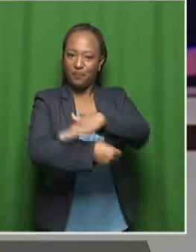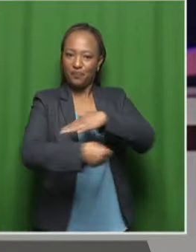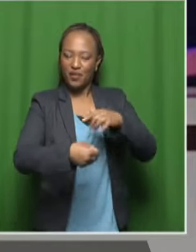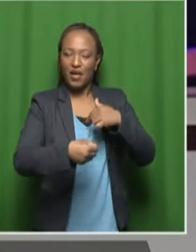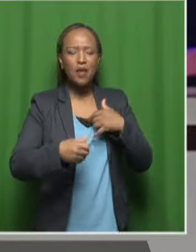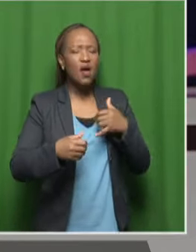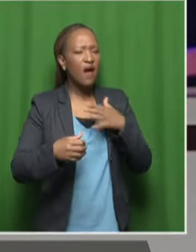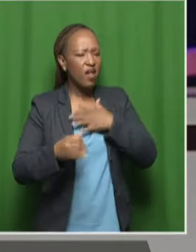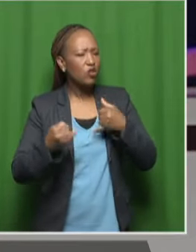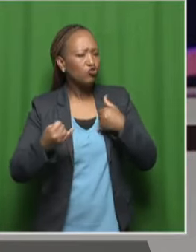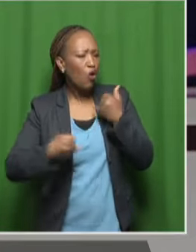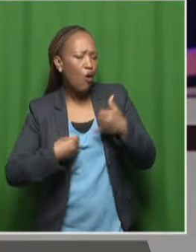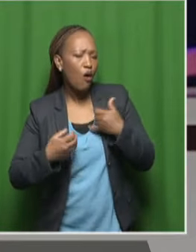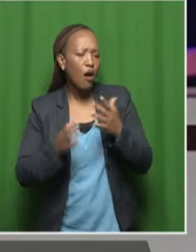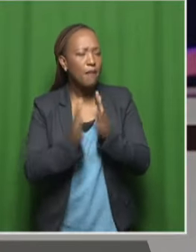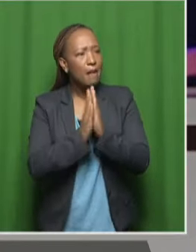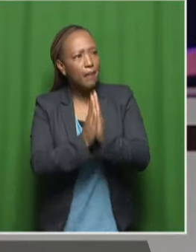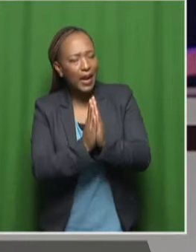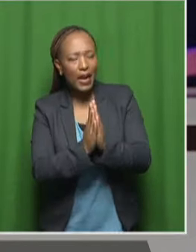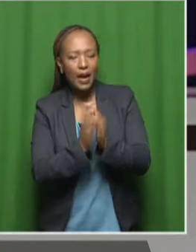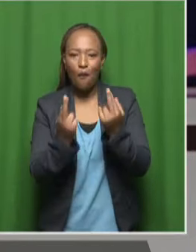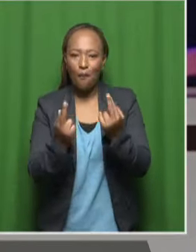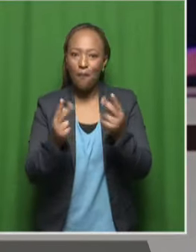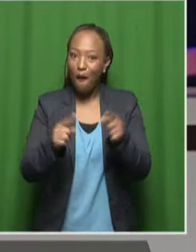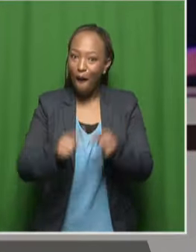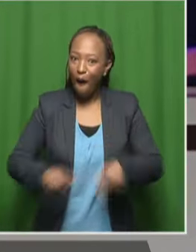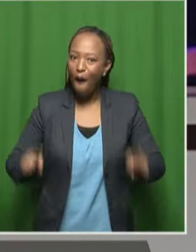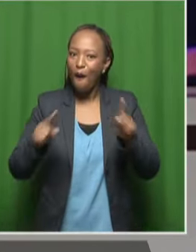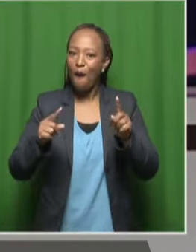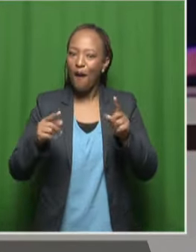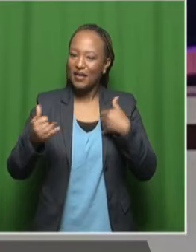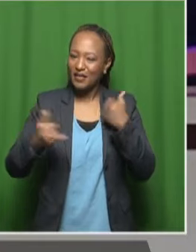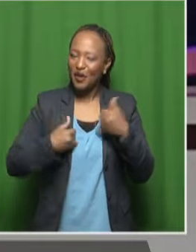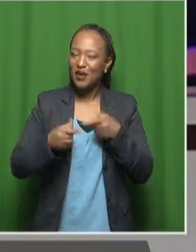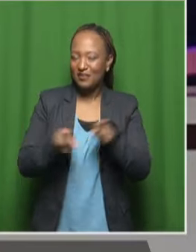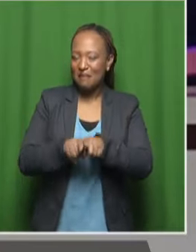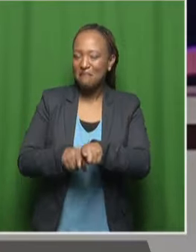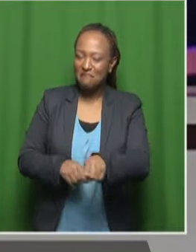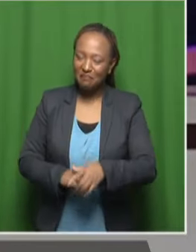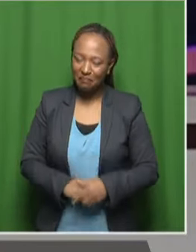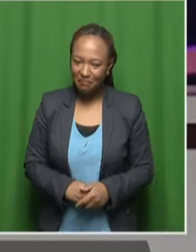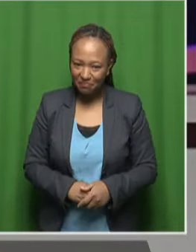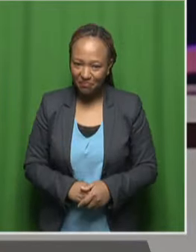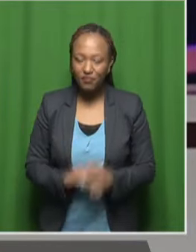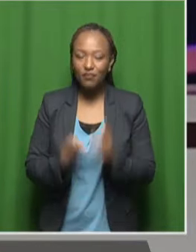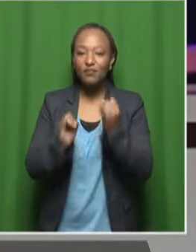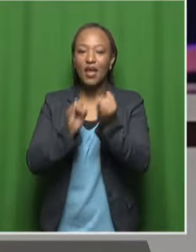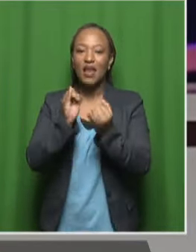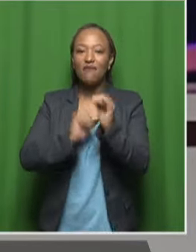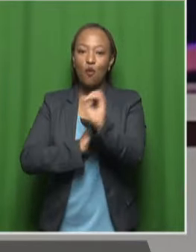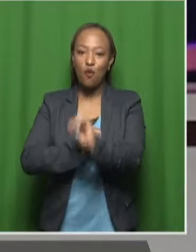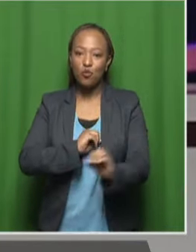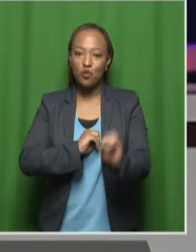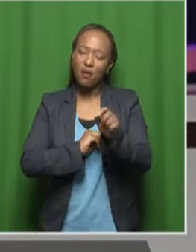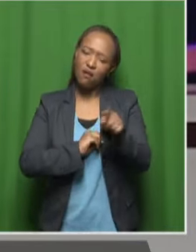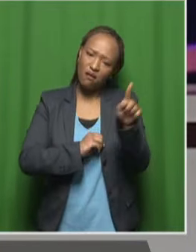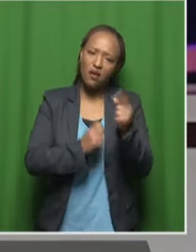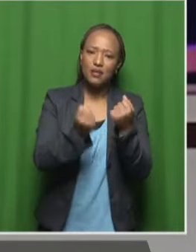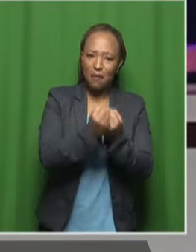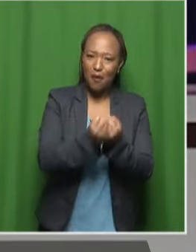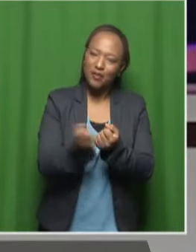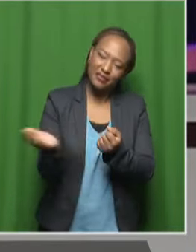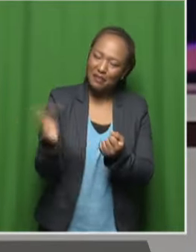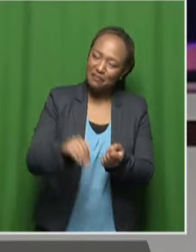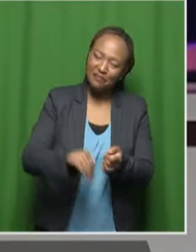fuzzy and joyful and I pray and I hope that everyone goes to the cinema and feels that way too. Definitely. 11th of October, guys. Let's go support. All right.